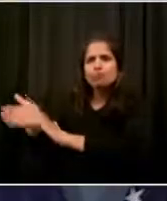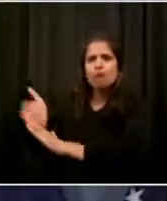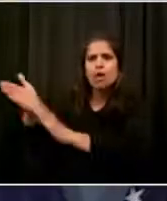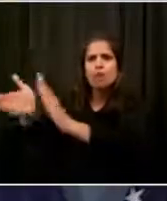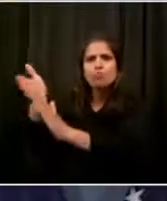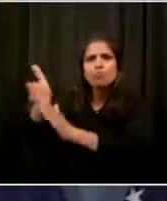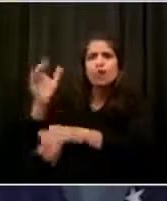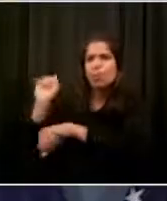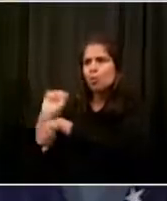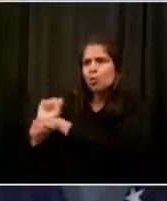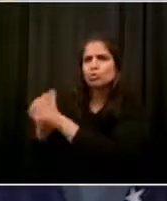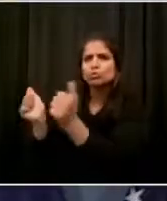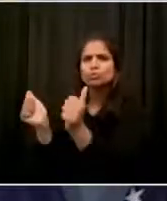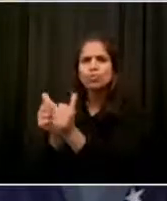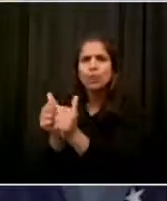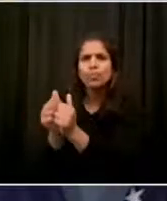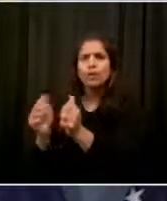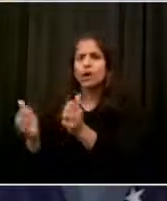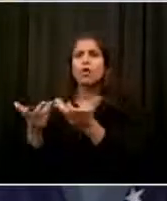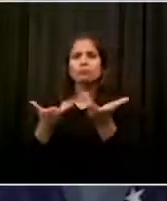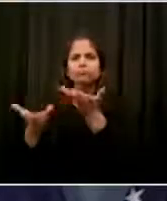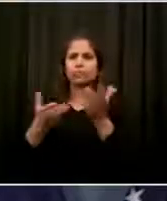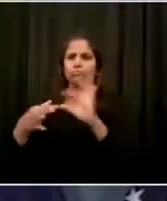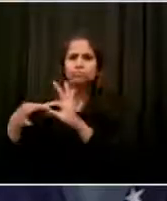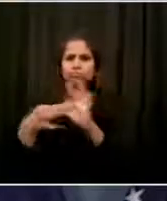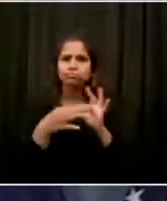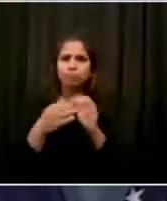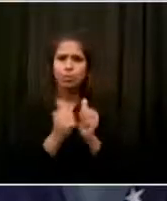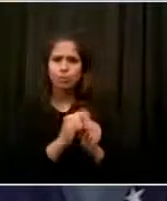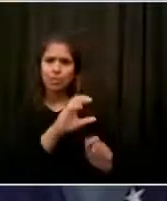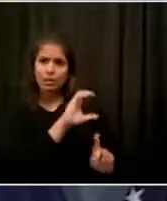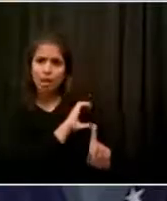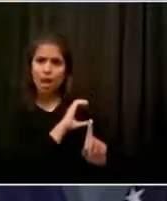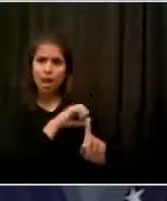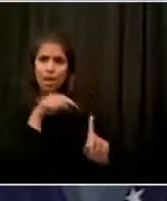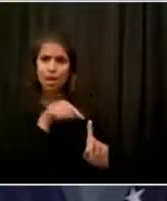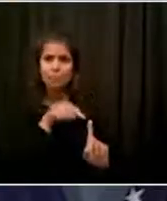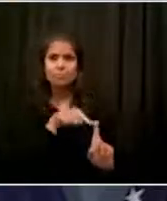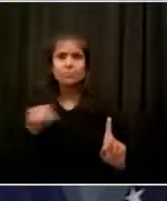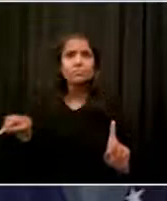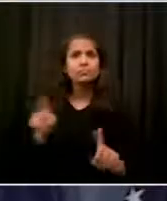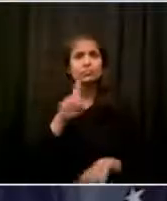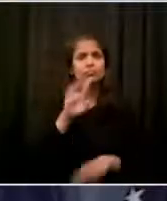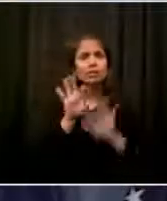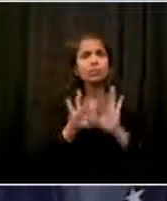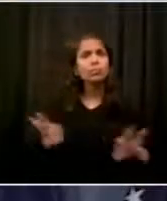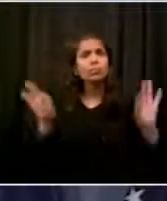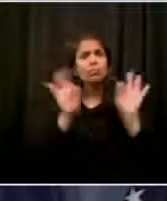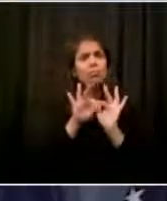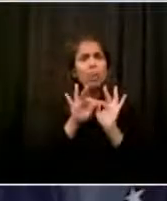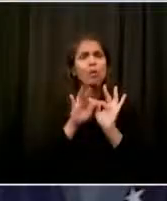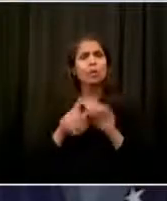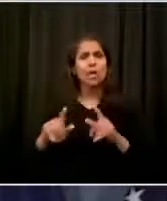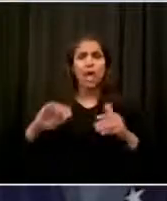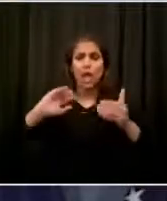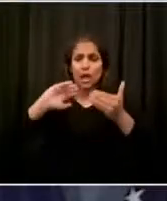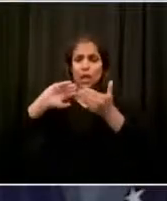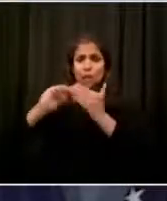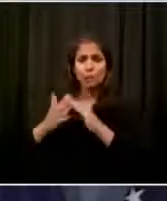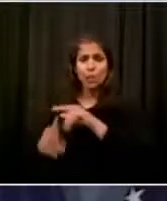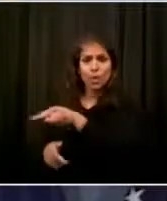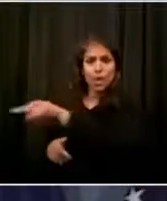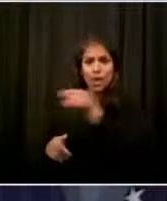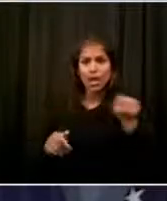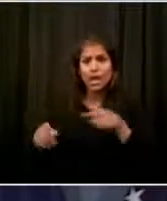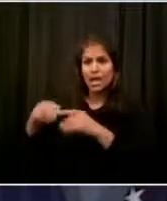dialogue, whether it is listening to activists who have called for change and reform and all the things that we have done.